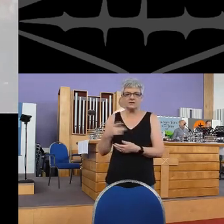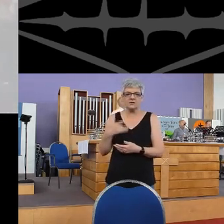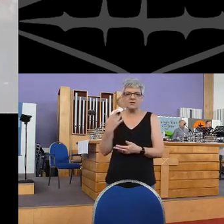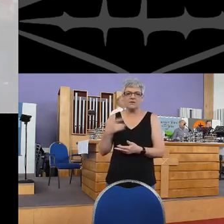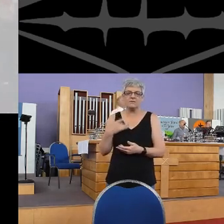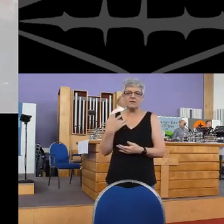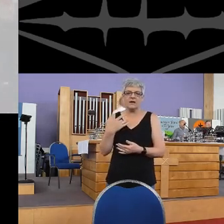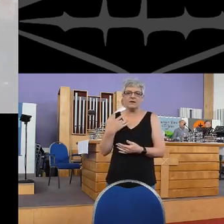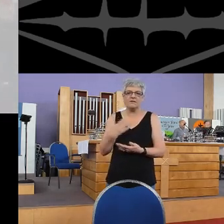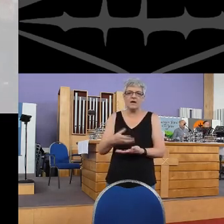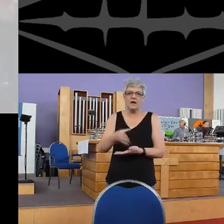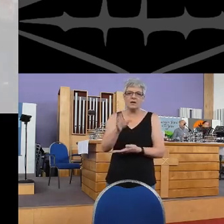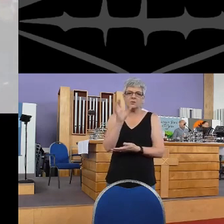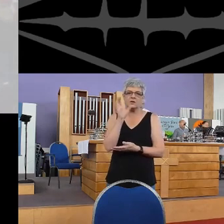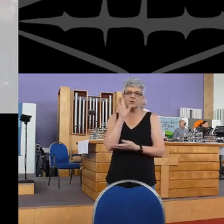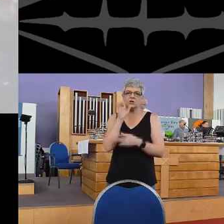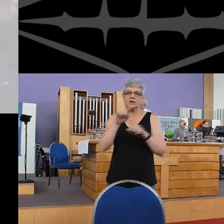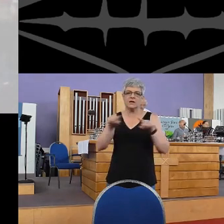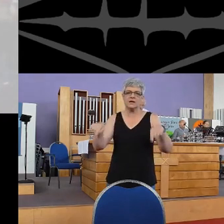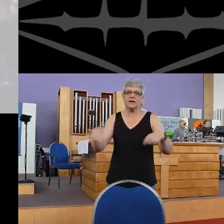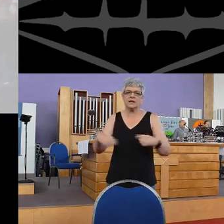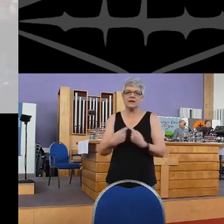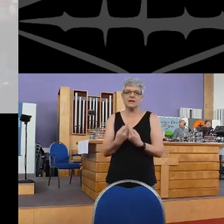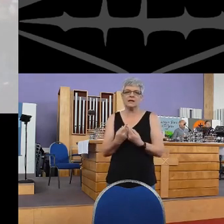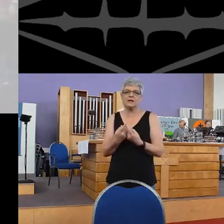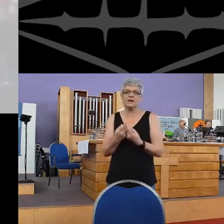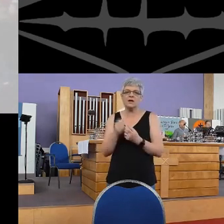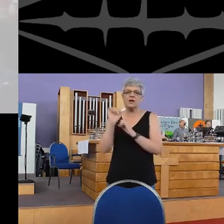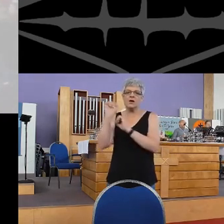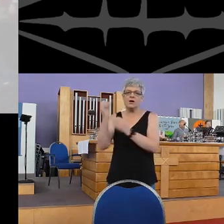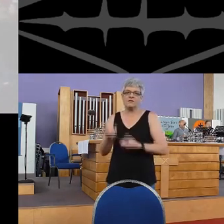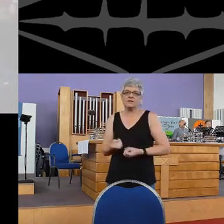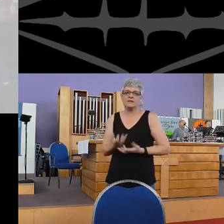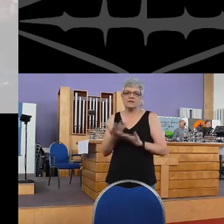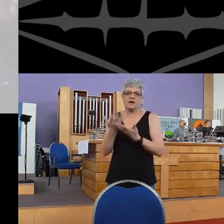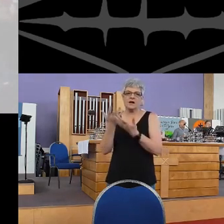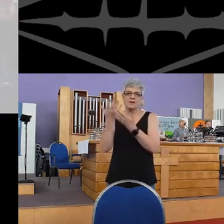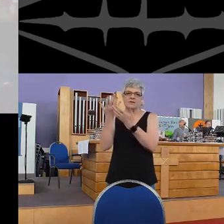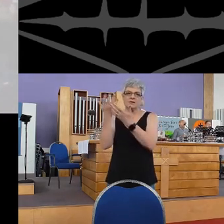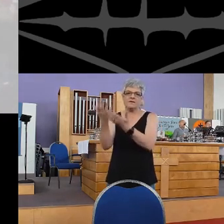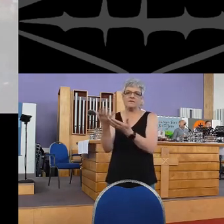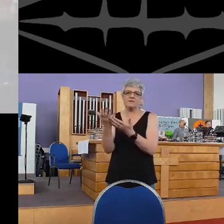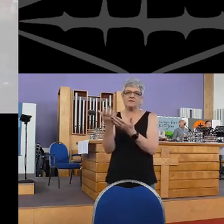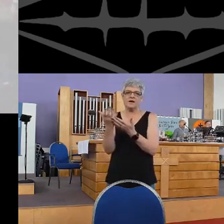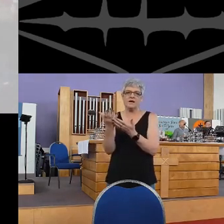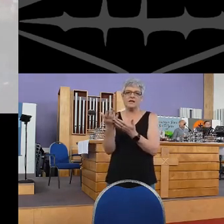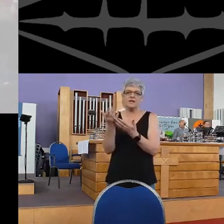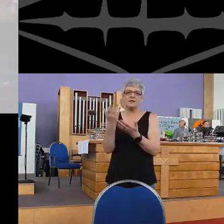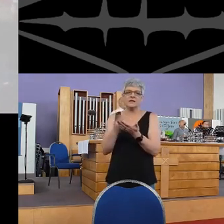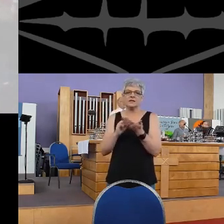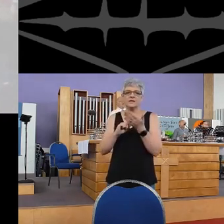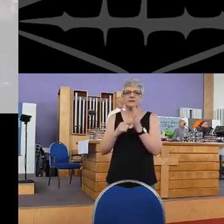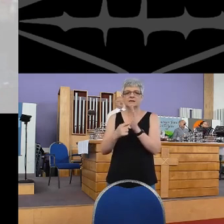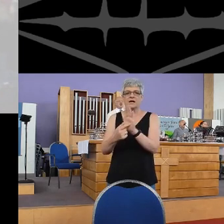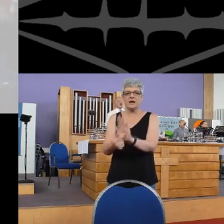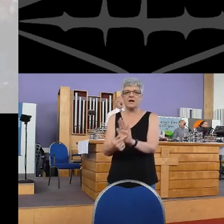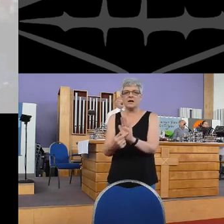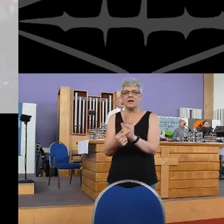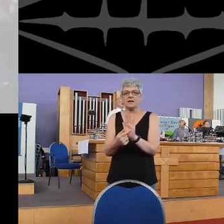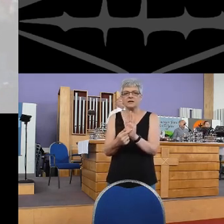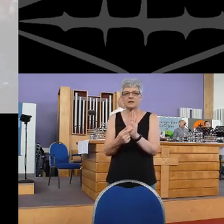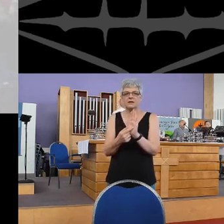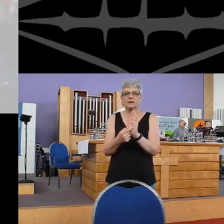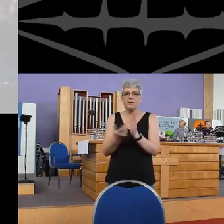bread of bread And we bring all these sacrifices And the